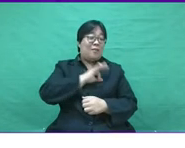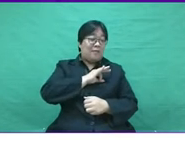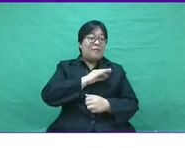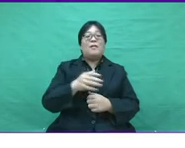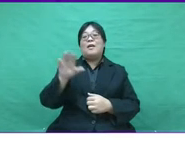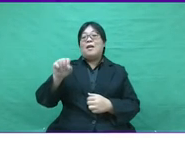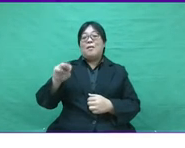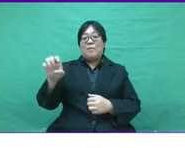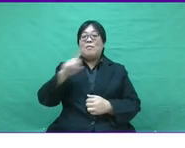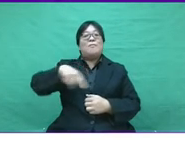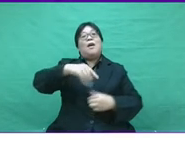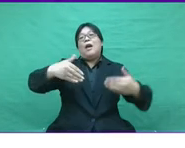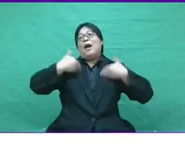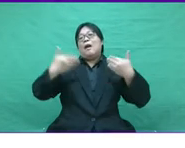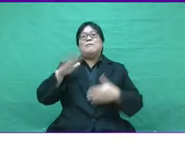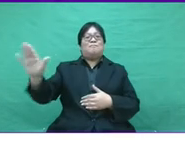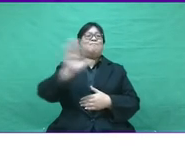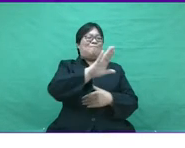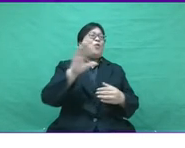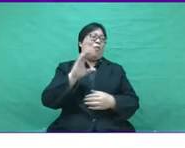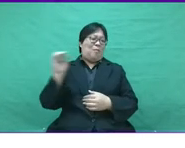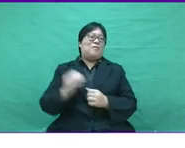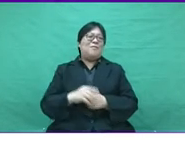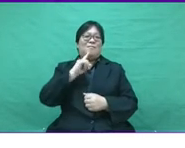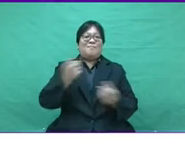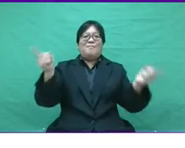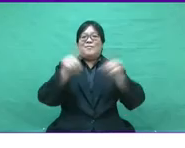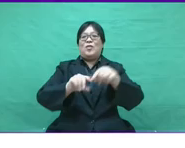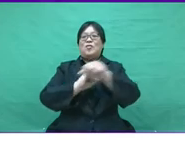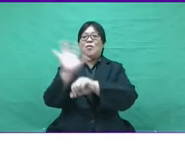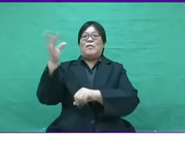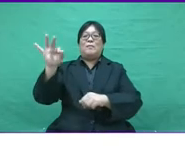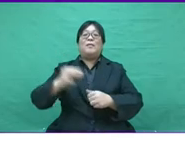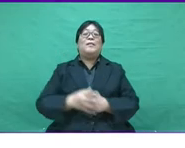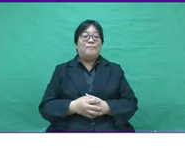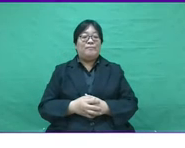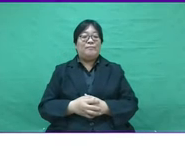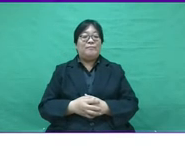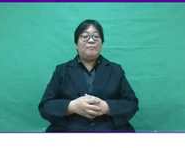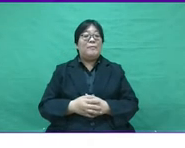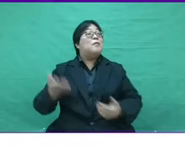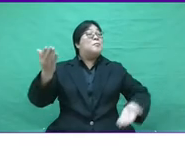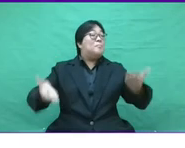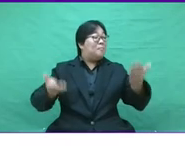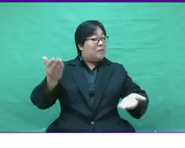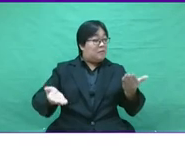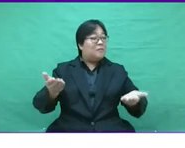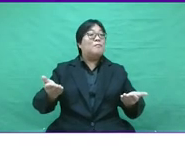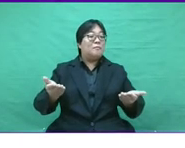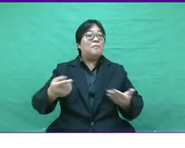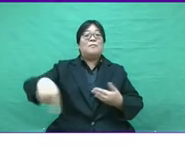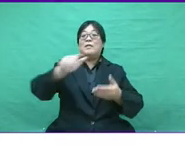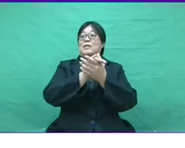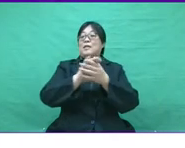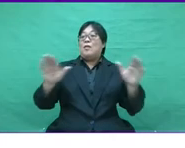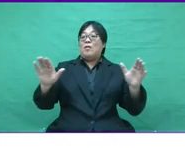that show the most employee of SME are happy with their company despite the COVID-19